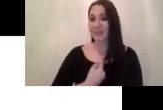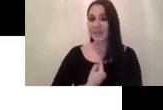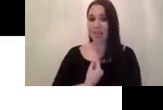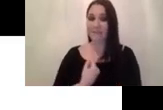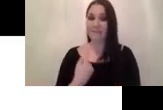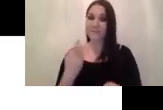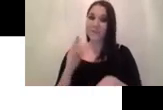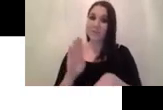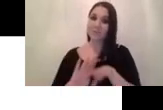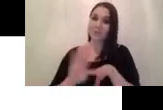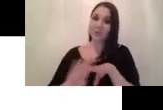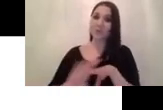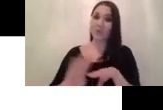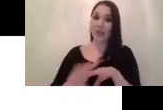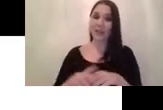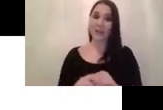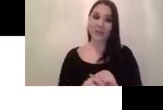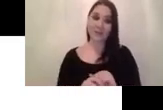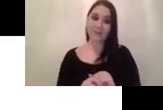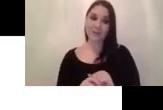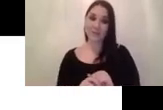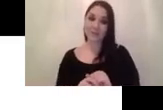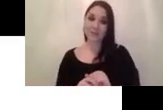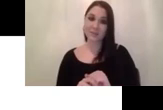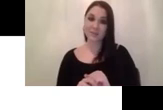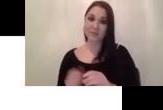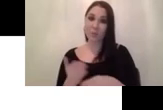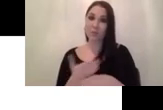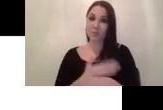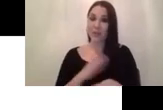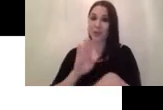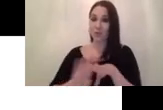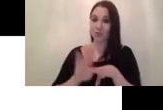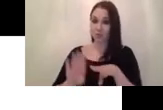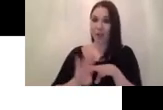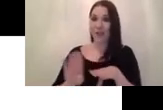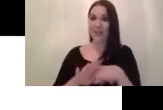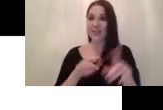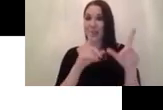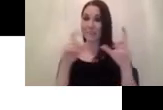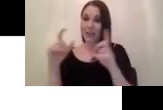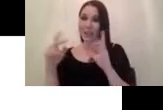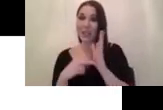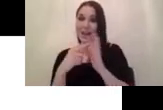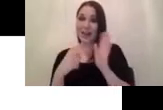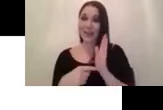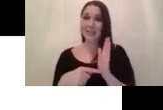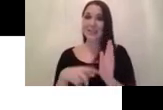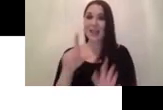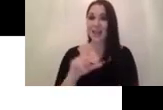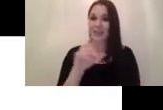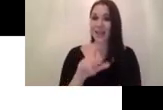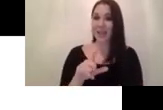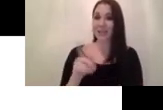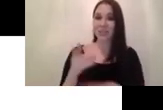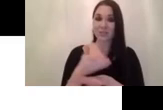to get a pre-trained weights instead of uh pre-training the the image net classification task that's